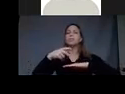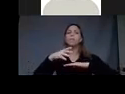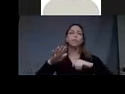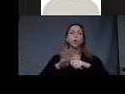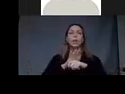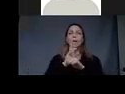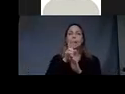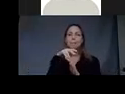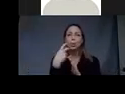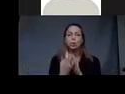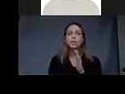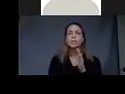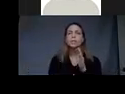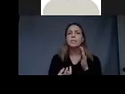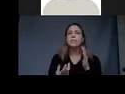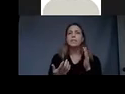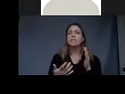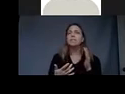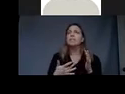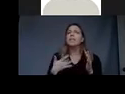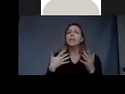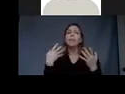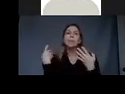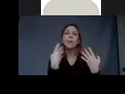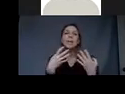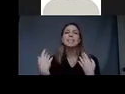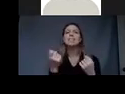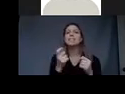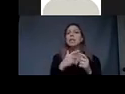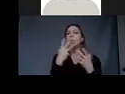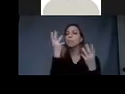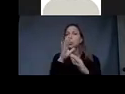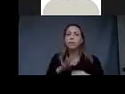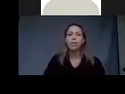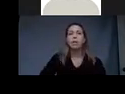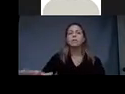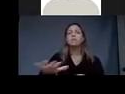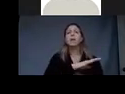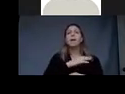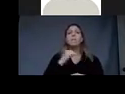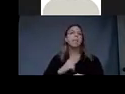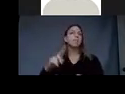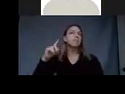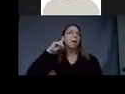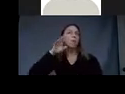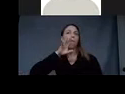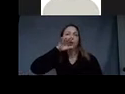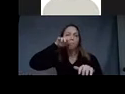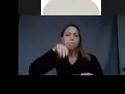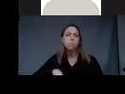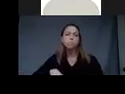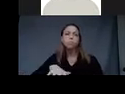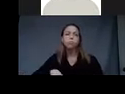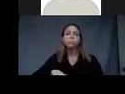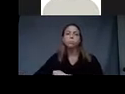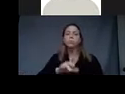in the sense of the wind the beauty of the landscape the sound of the water the